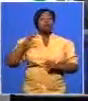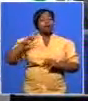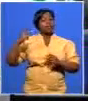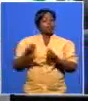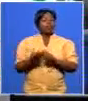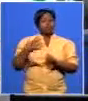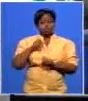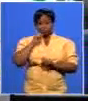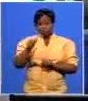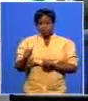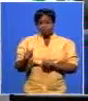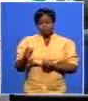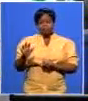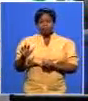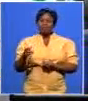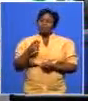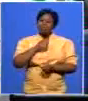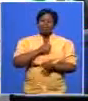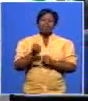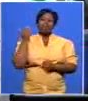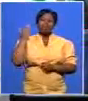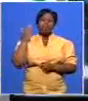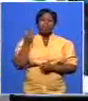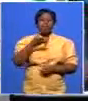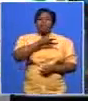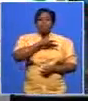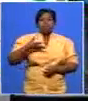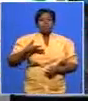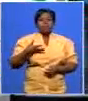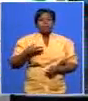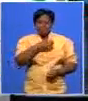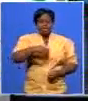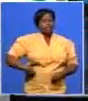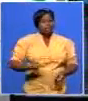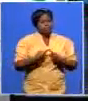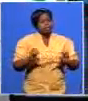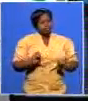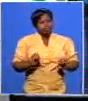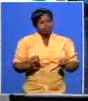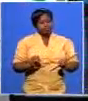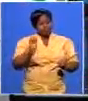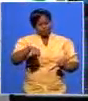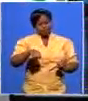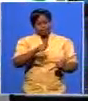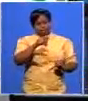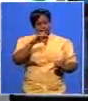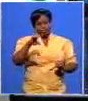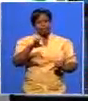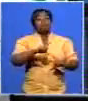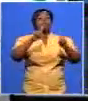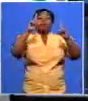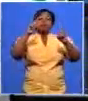chip in is that we never had the president who is a female so you didn't have a game again when uh